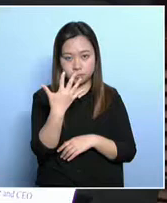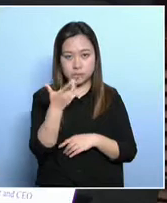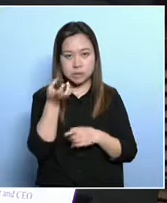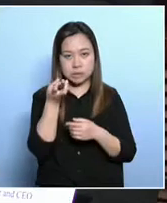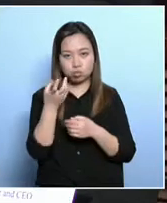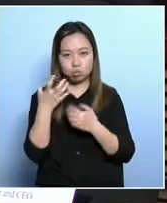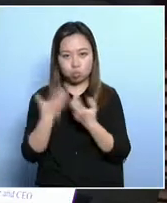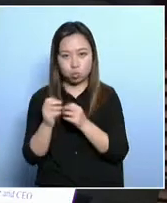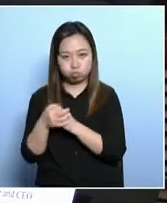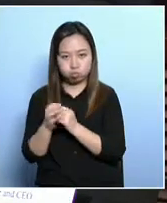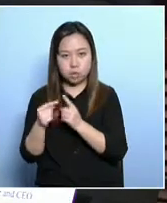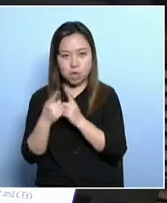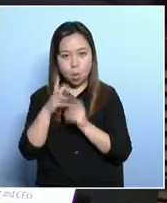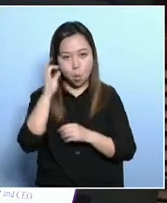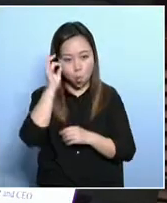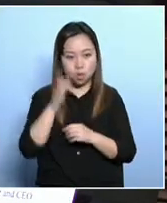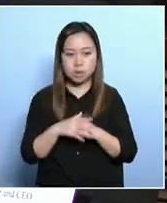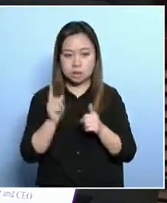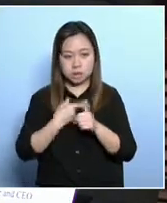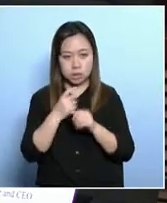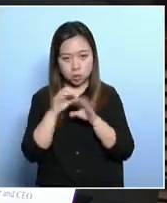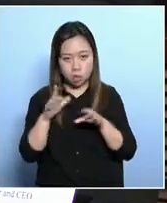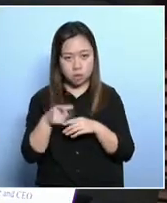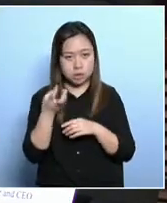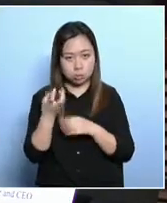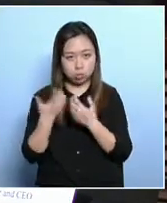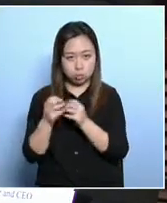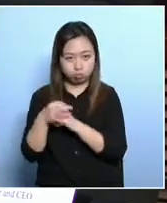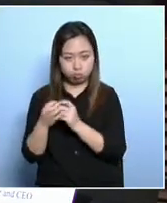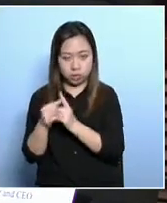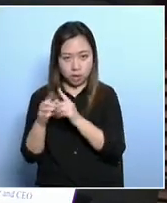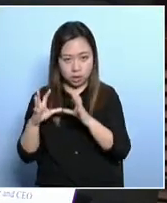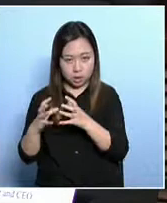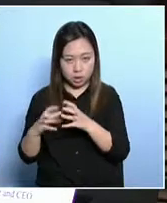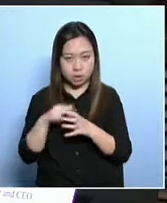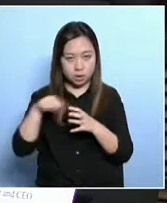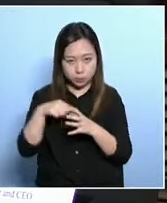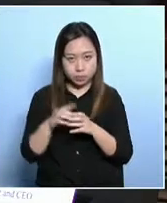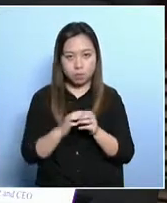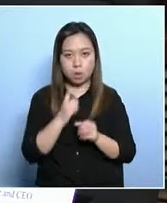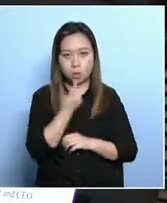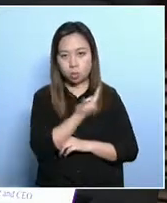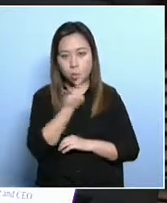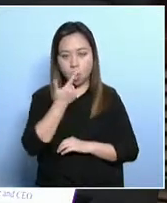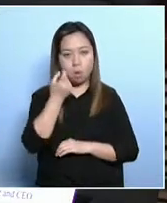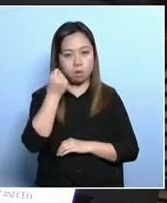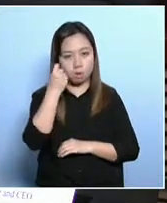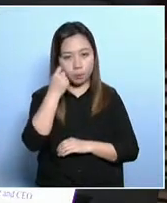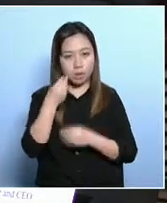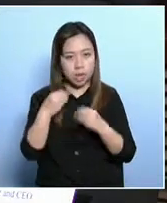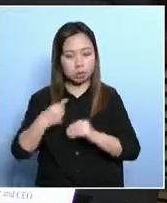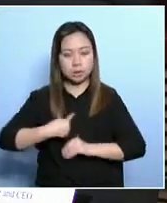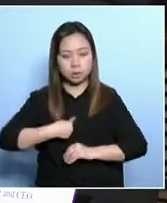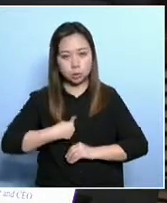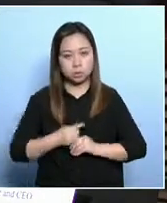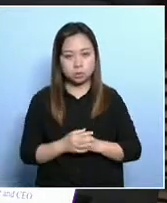one, ethnic minority families with special education needs children. The majority of them live in poverty and have little knowledge